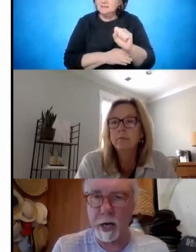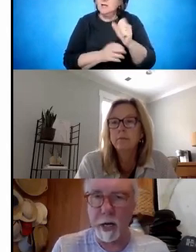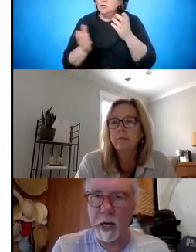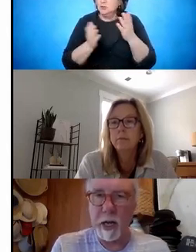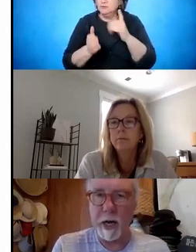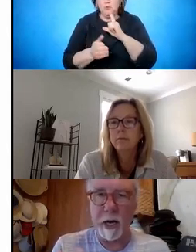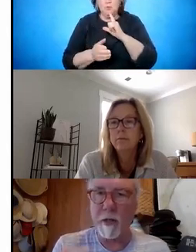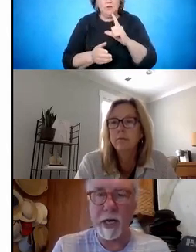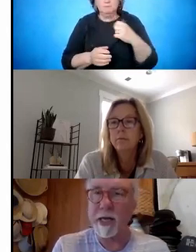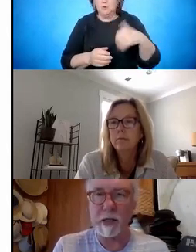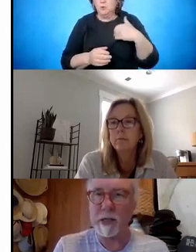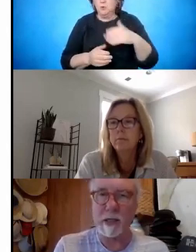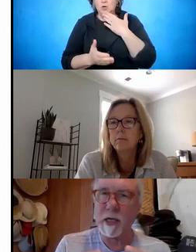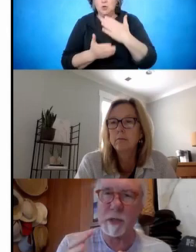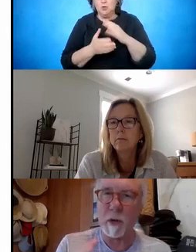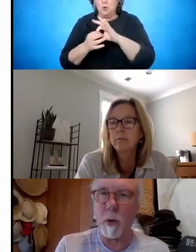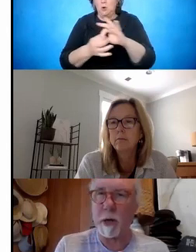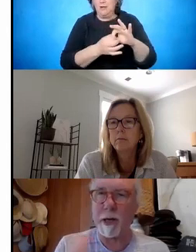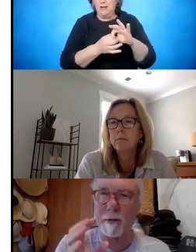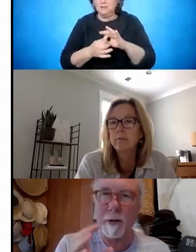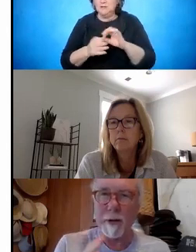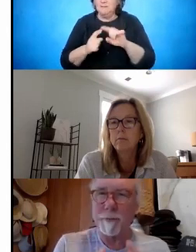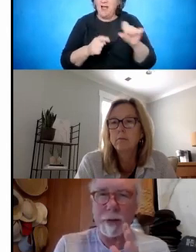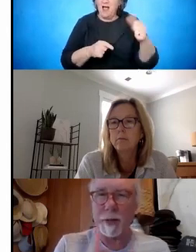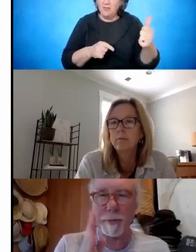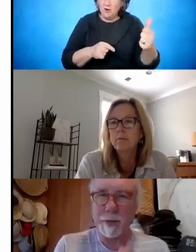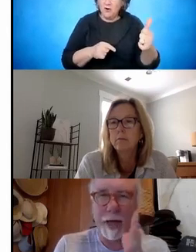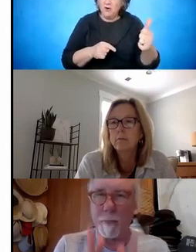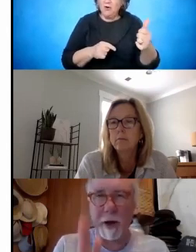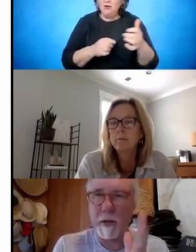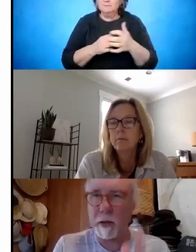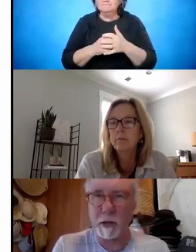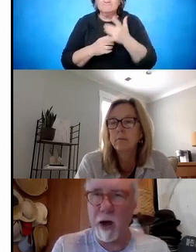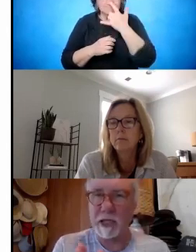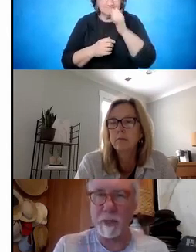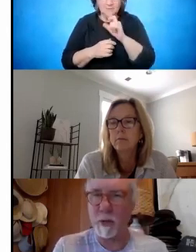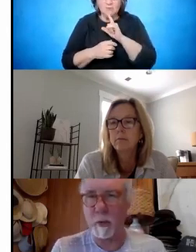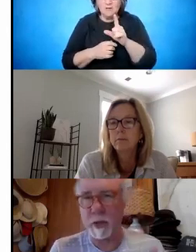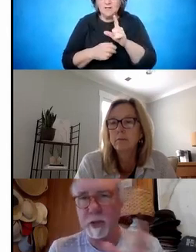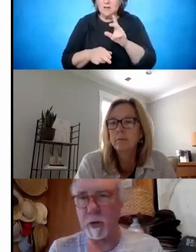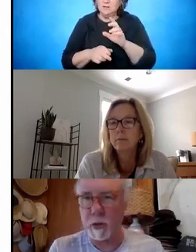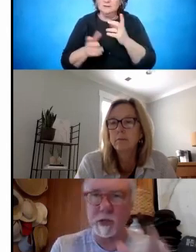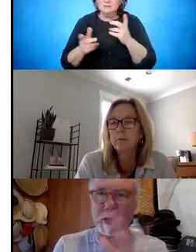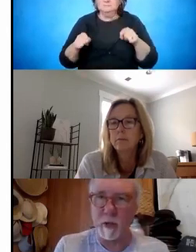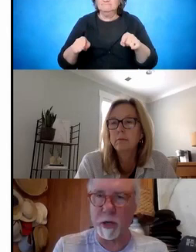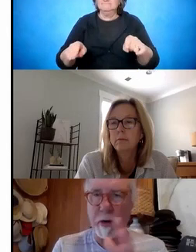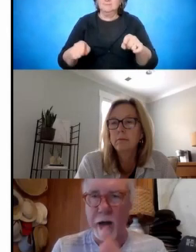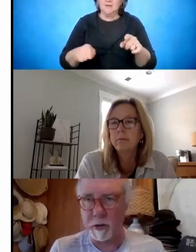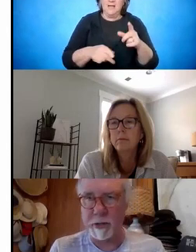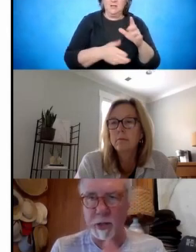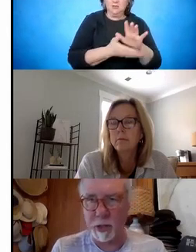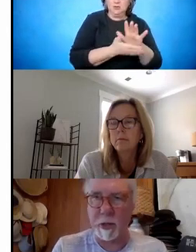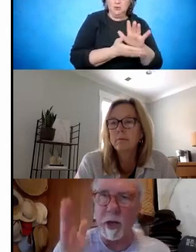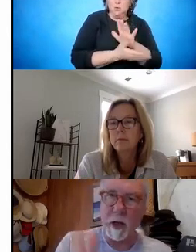-coordinated. And in other cases, it seems to work in kind of parallel tracks between what the school district is doing